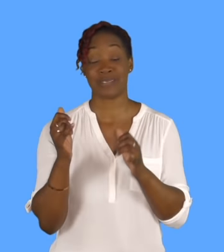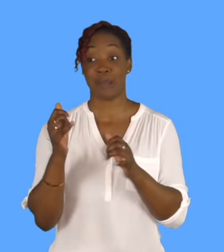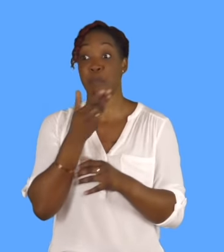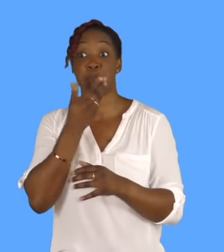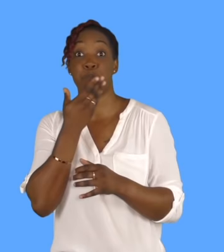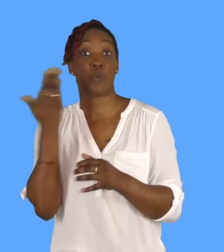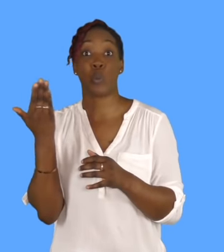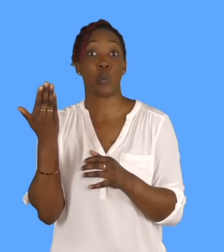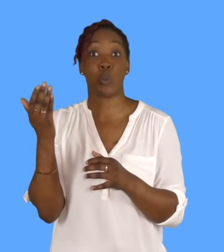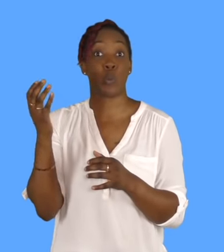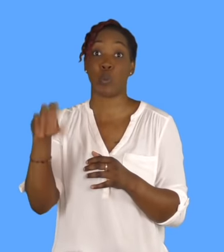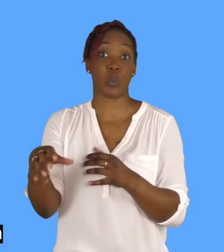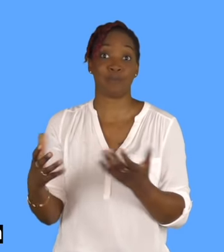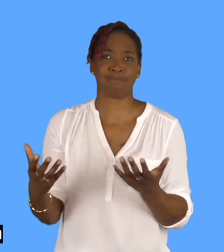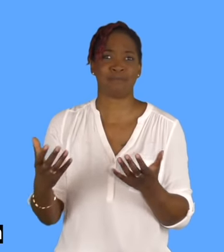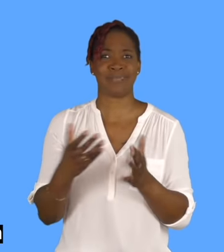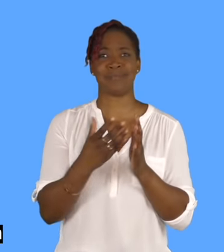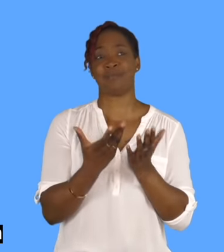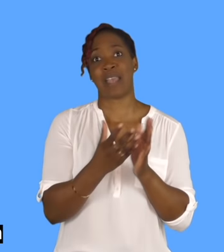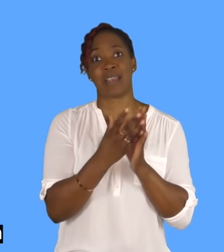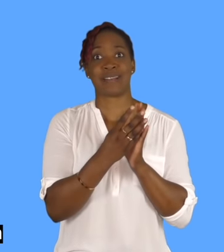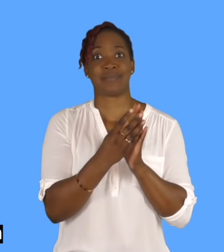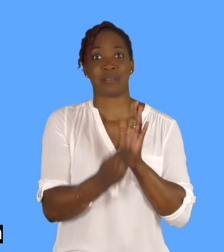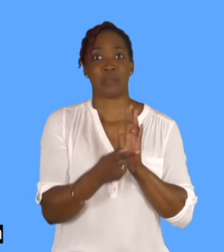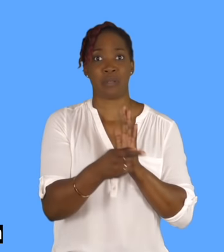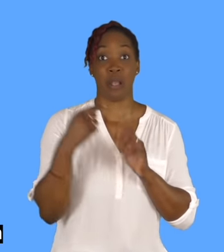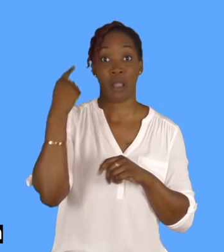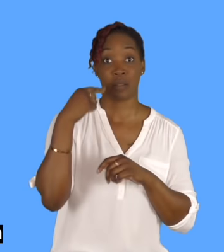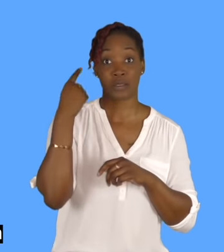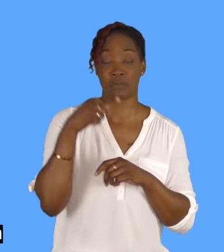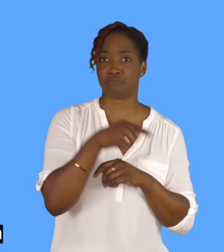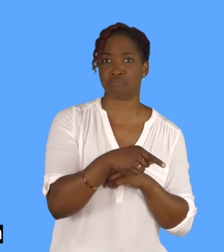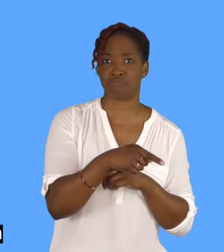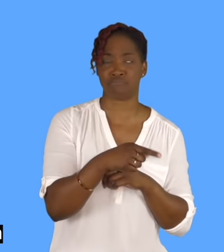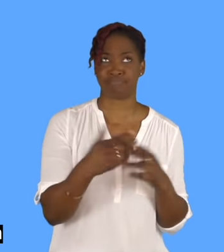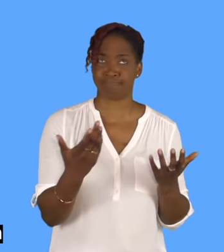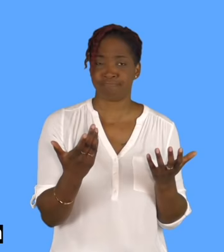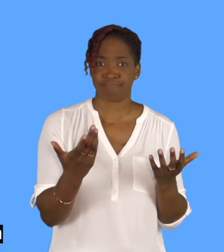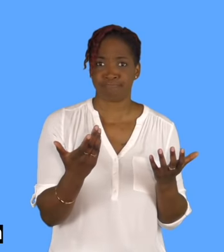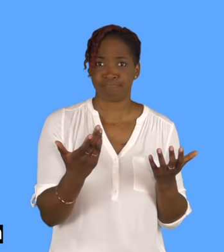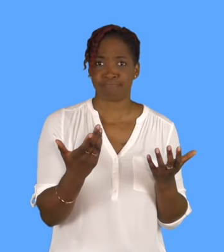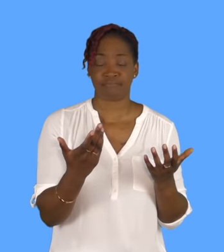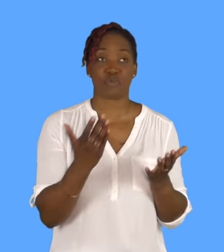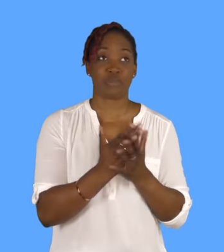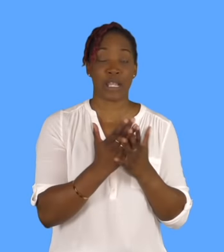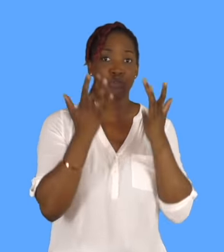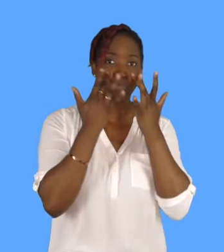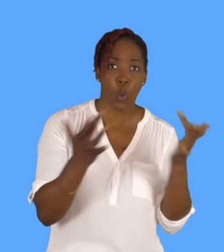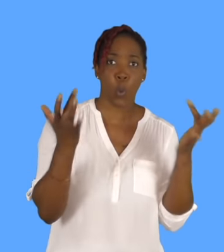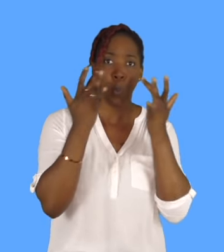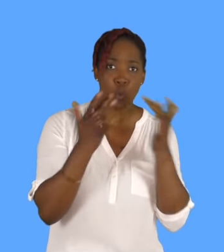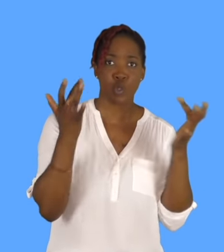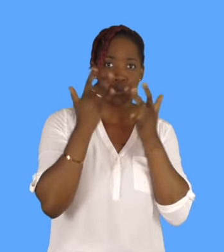London, where I also live, but unlike London, we don't have constant shows going on or big green